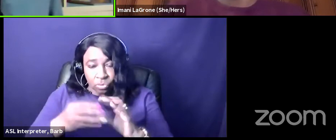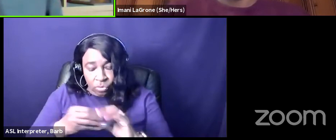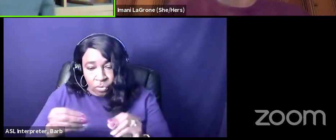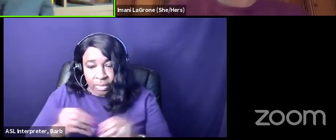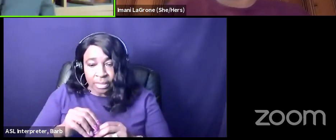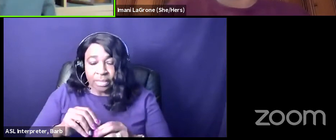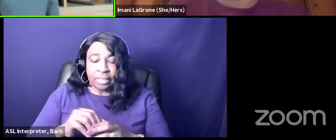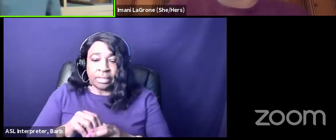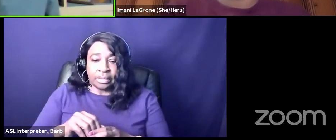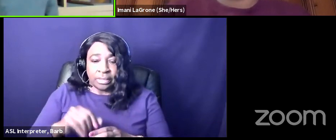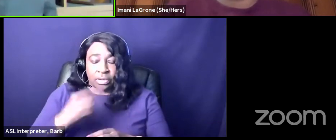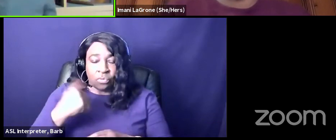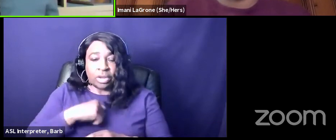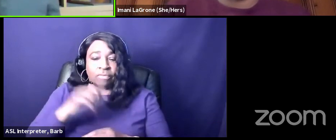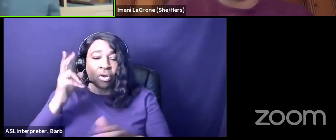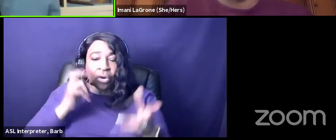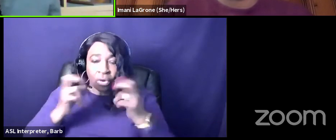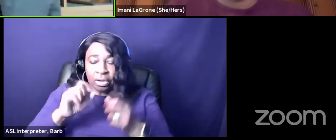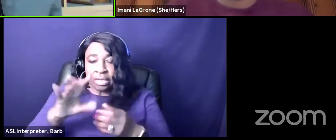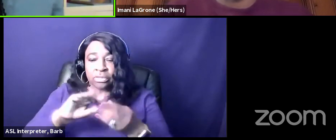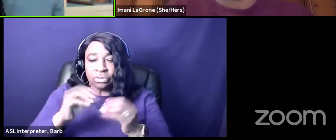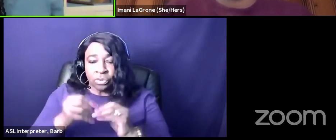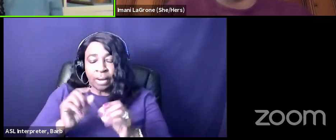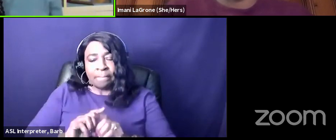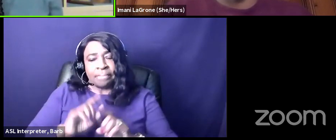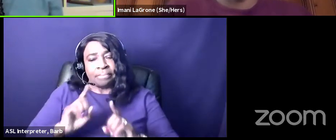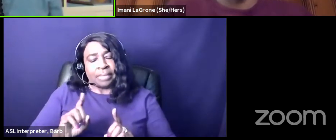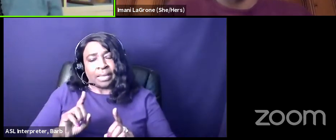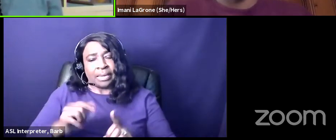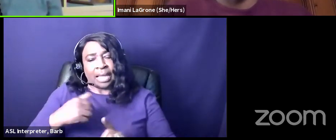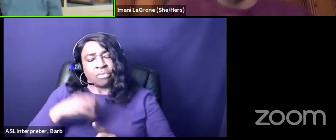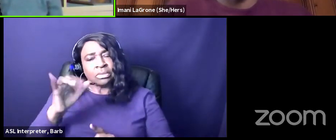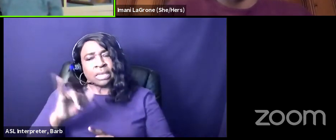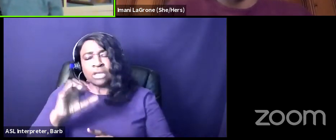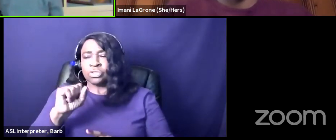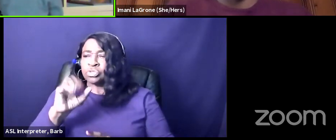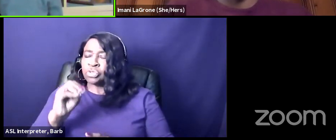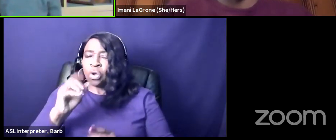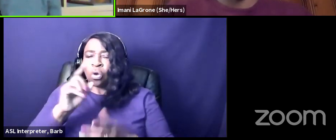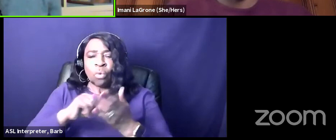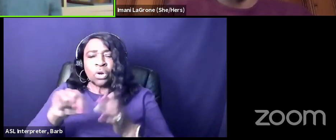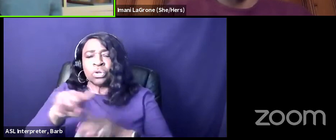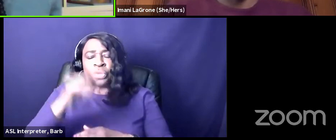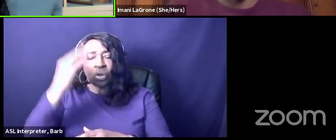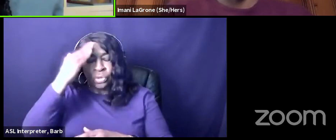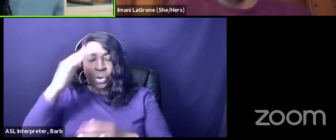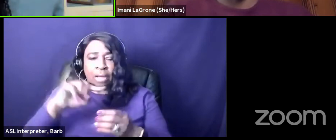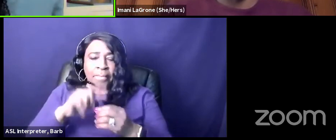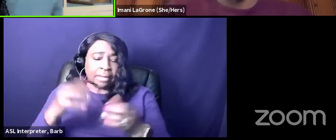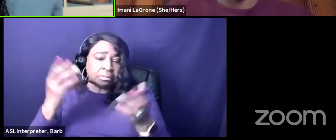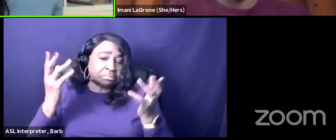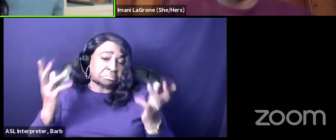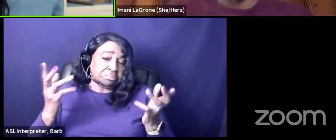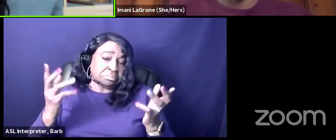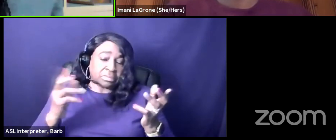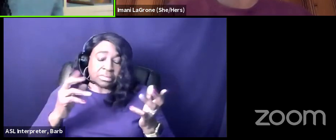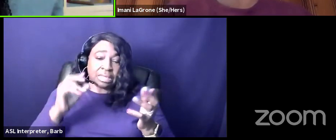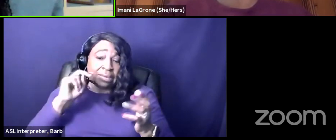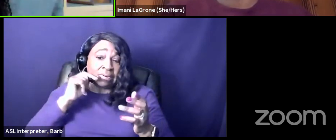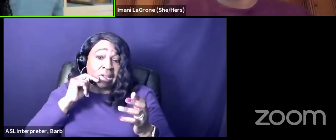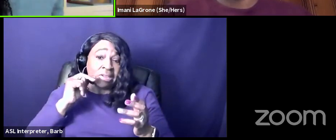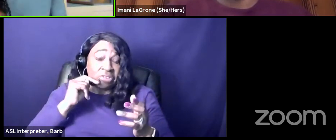and kenya we've heard it we got it right but i was like so what do you all know about i don't know nigeria